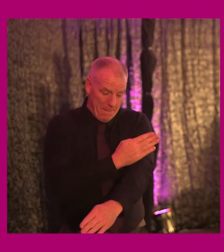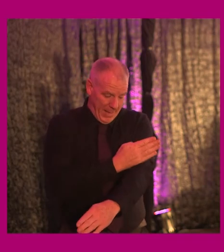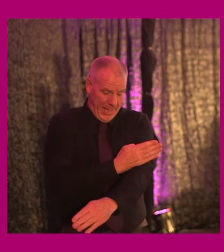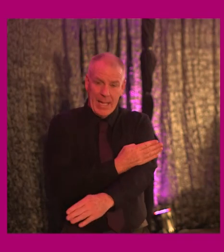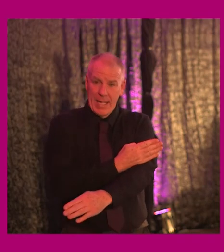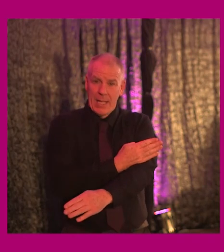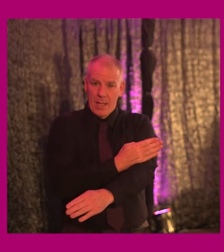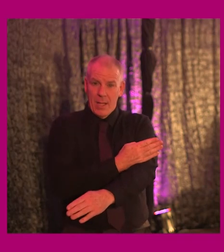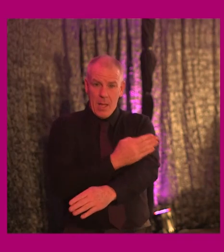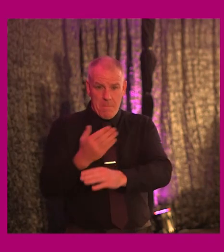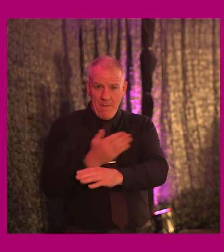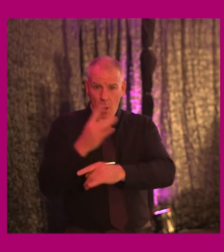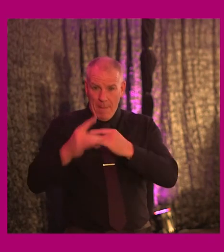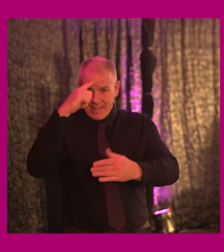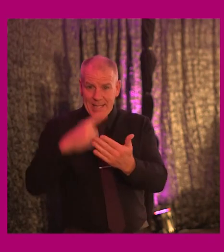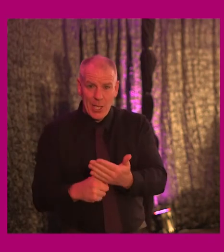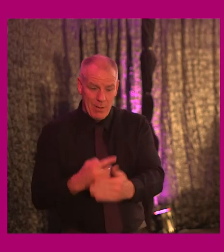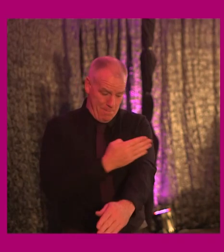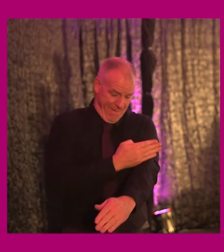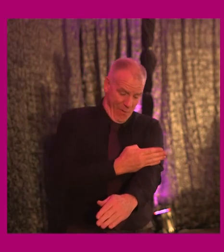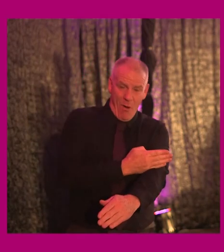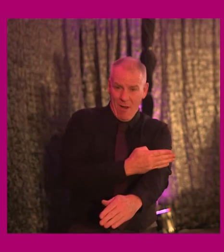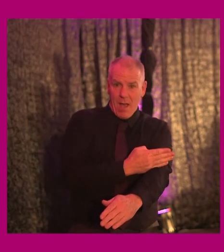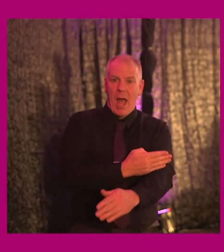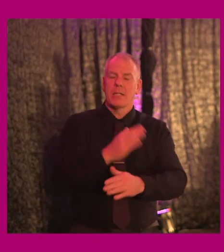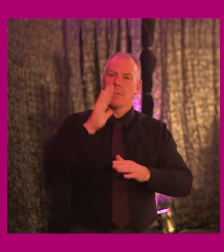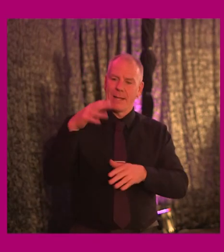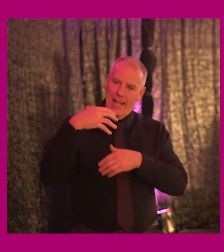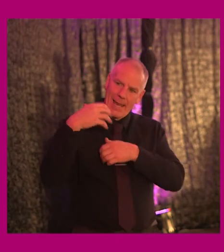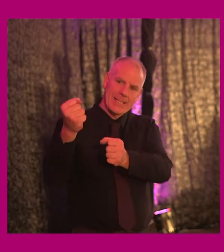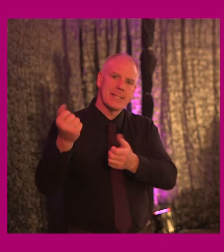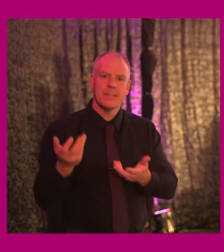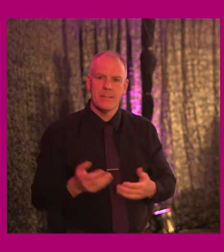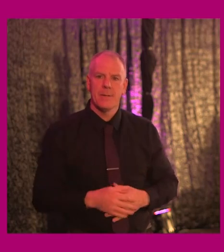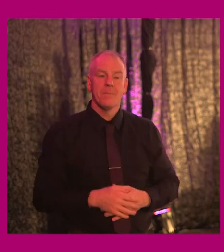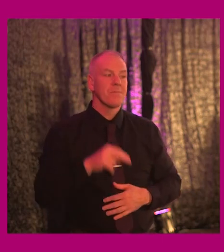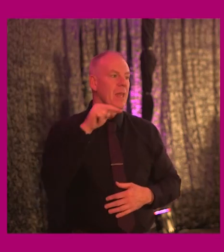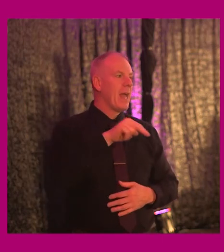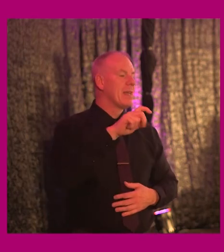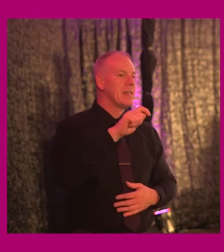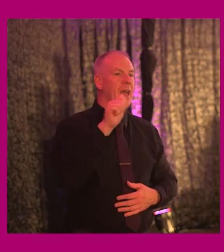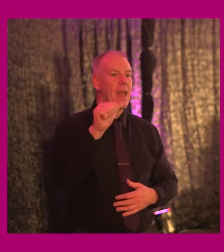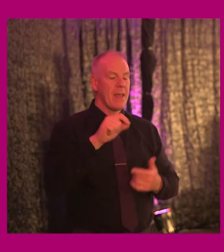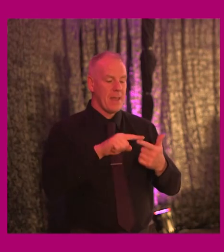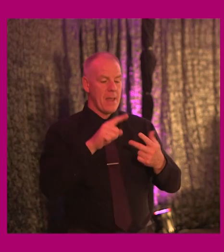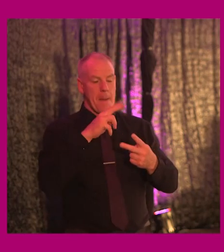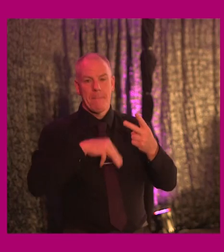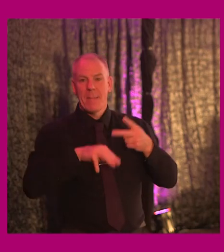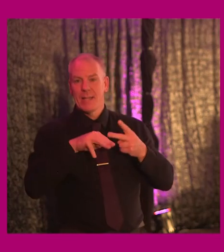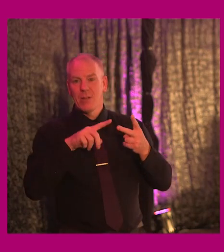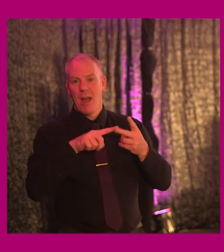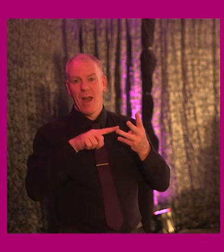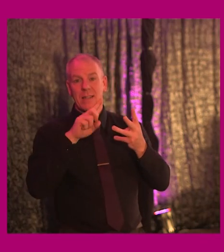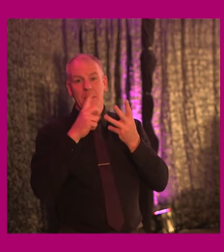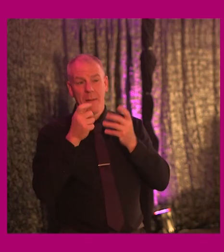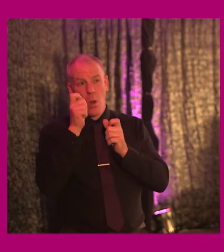before decisions are made, and we need to be actively heard. The NTA, the Minister and the Department have been aware of